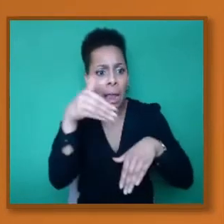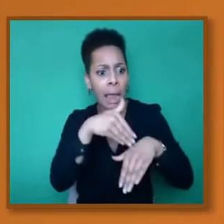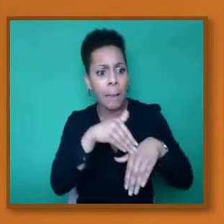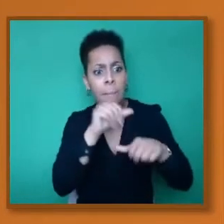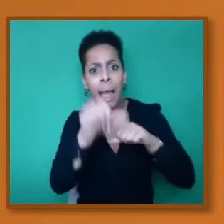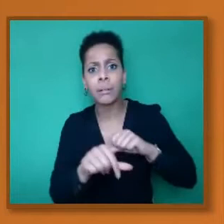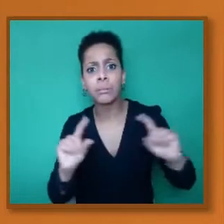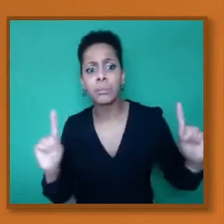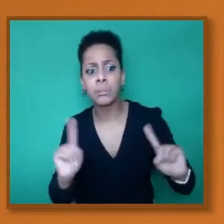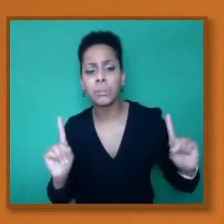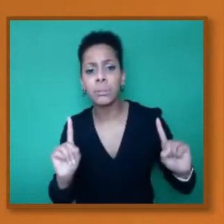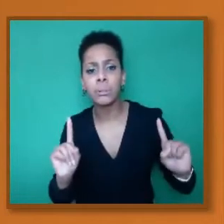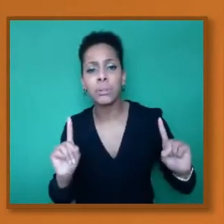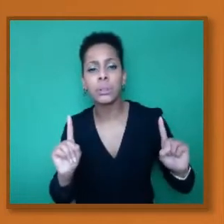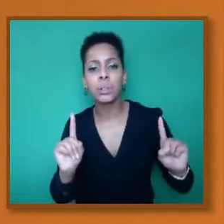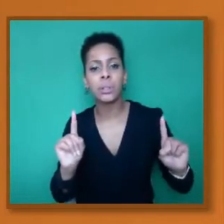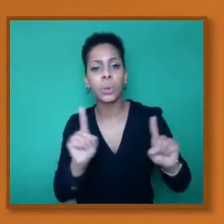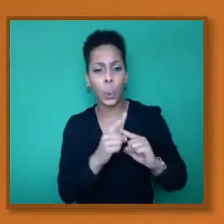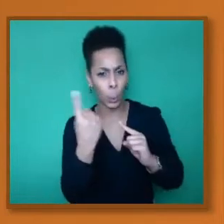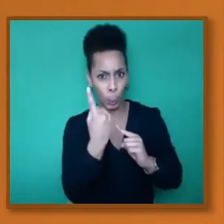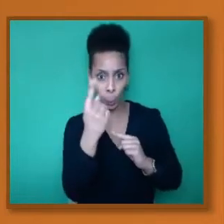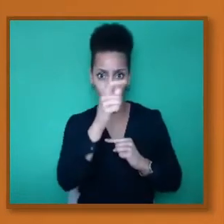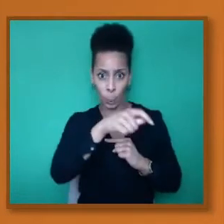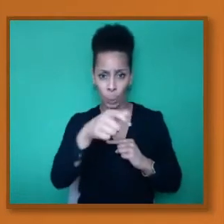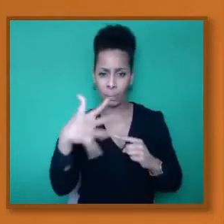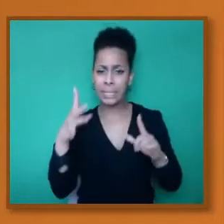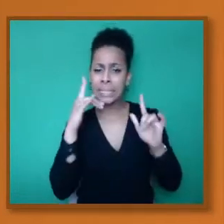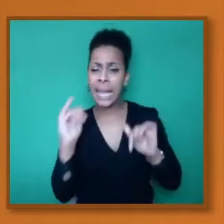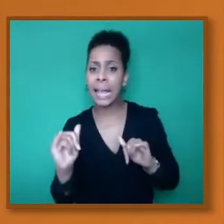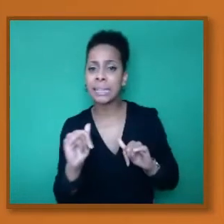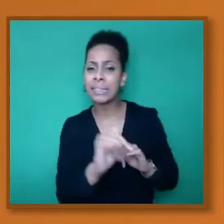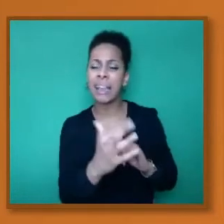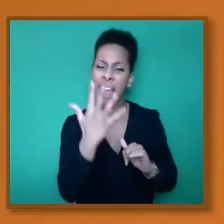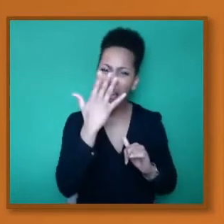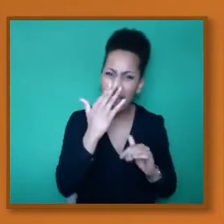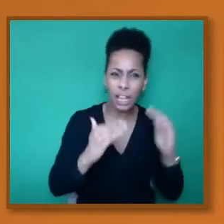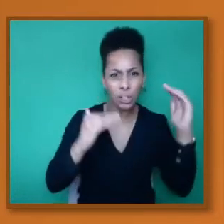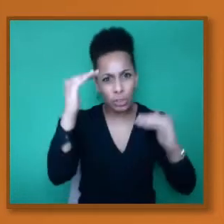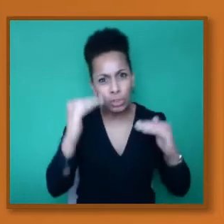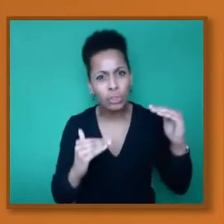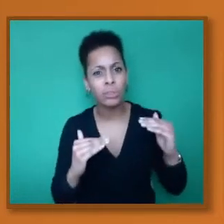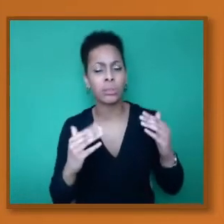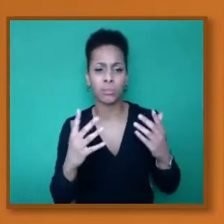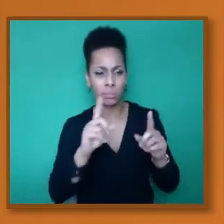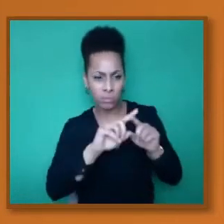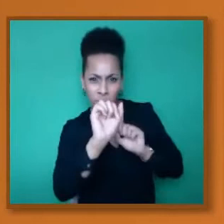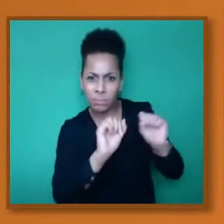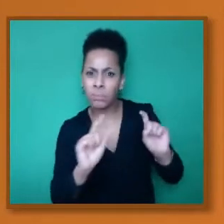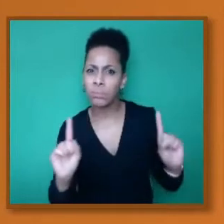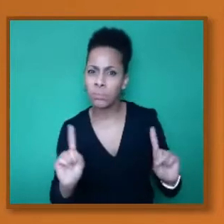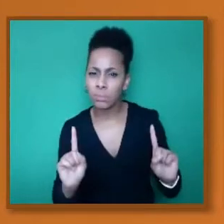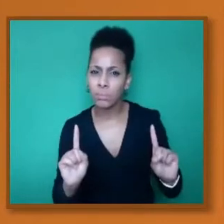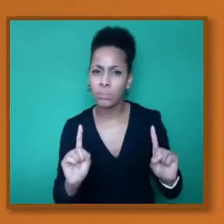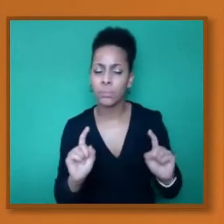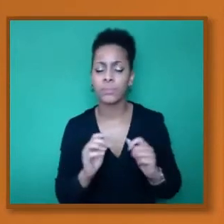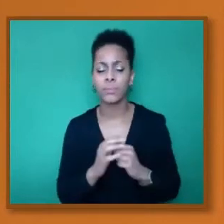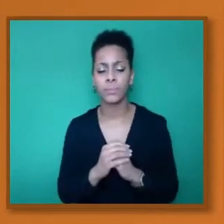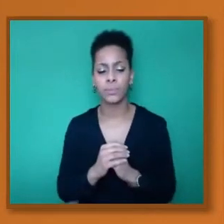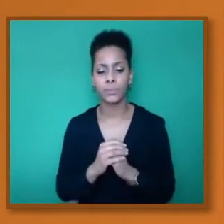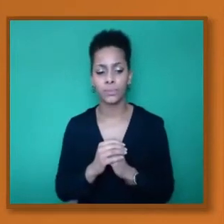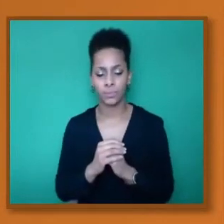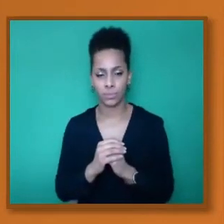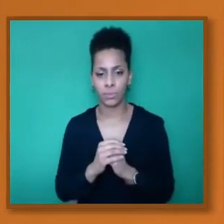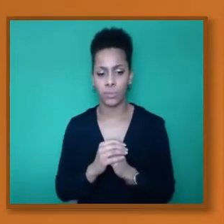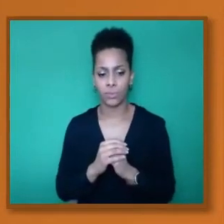demography in terms of the test on the vaccine? There was an, and there's another question, has there been any